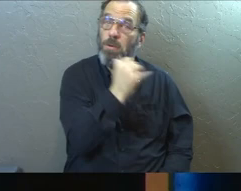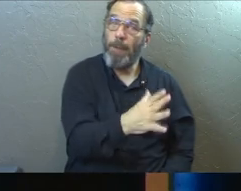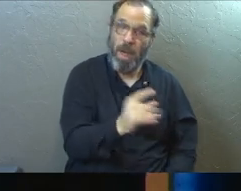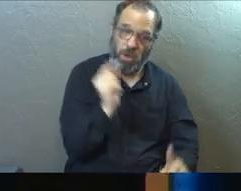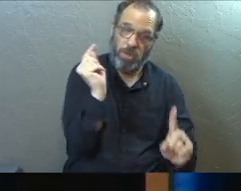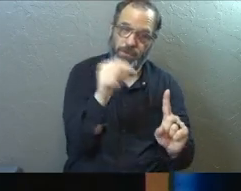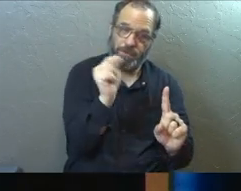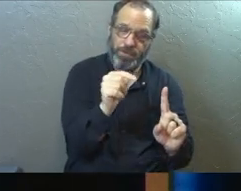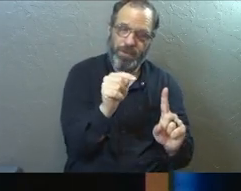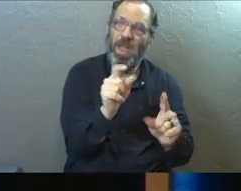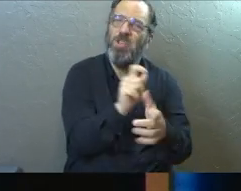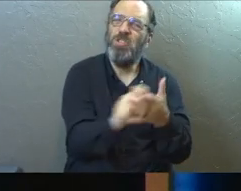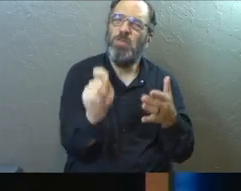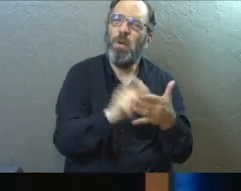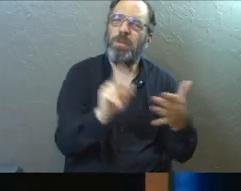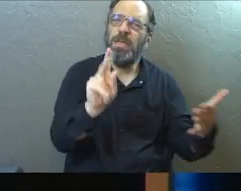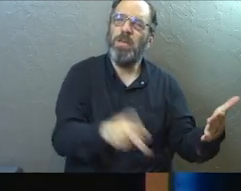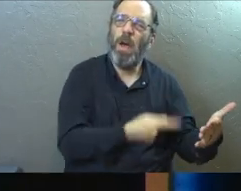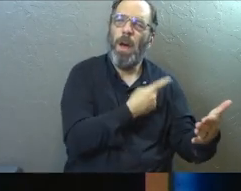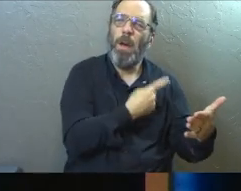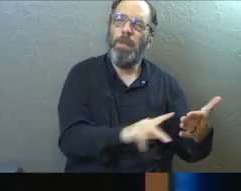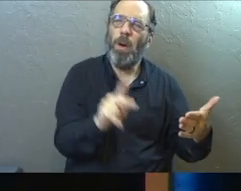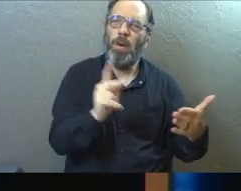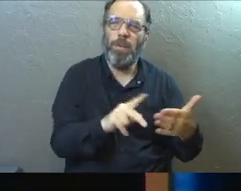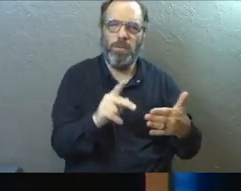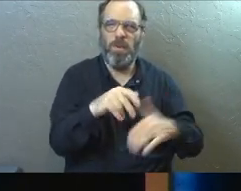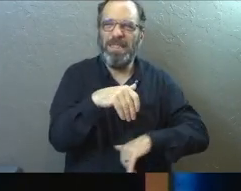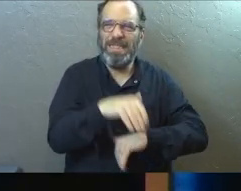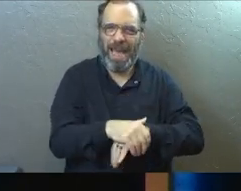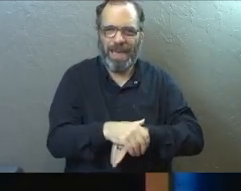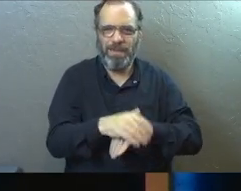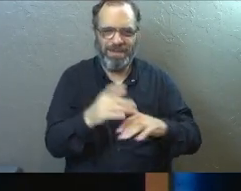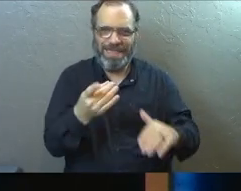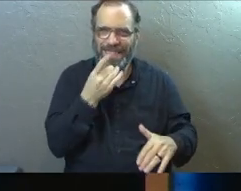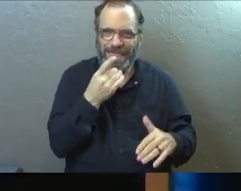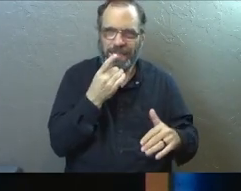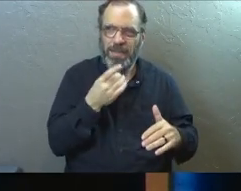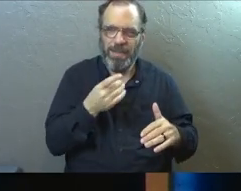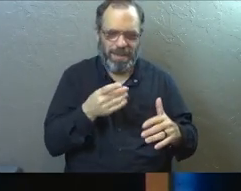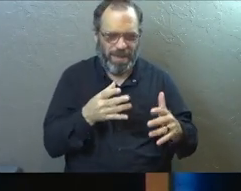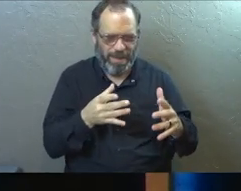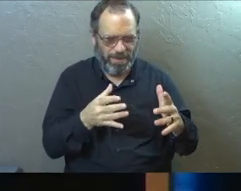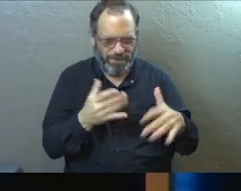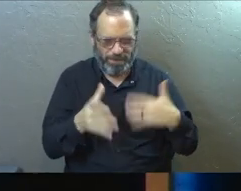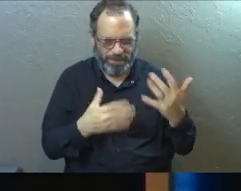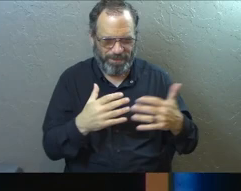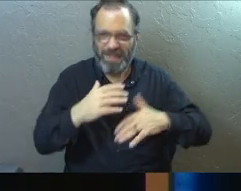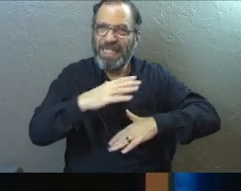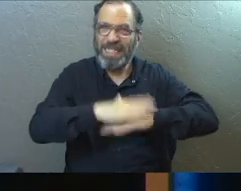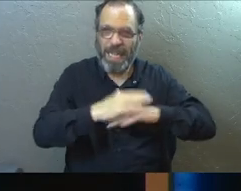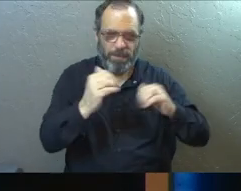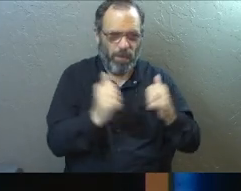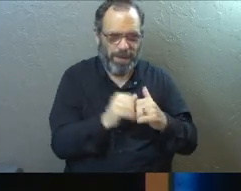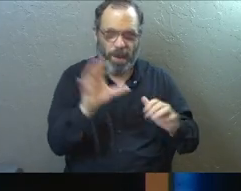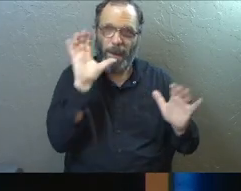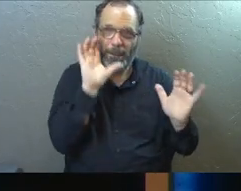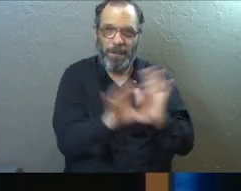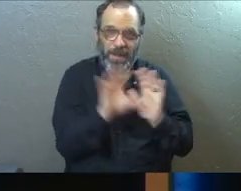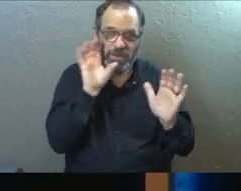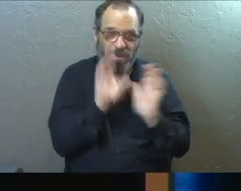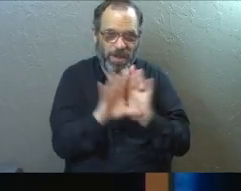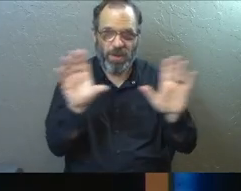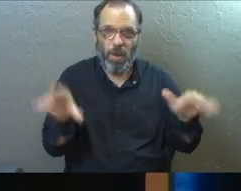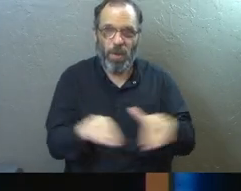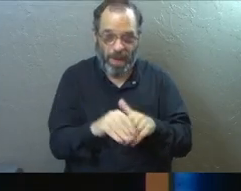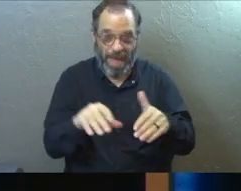wrote this like poem. And one of the nights that we were all having dinner, she had it, there was like a little table with a bunch of their pictures from their